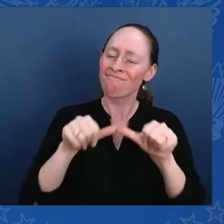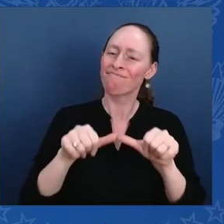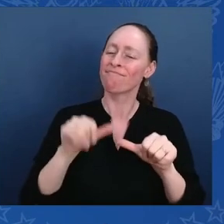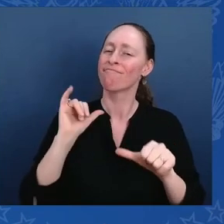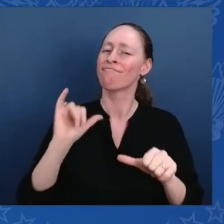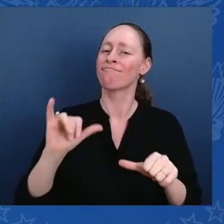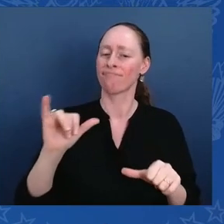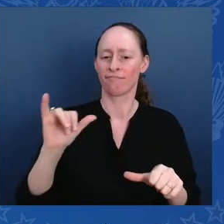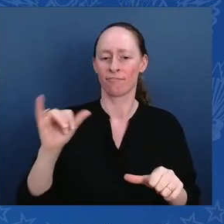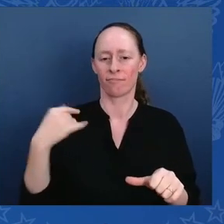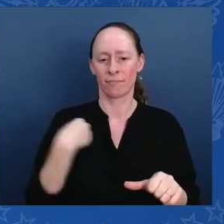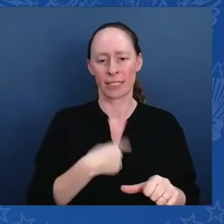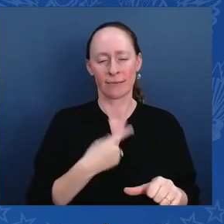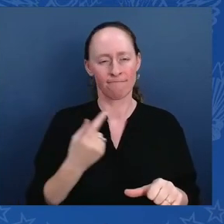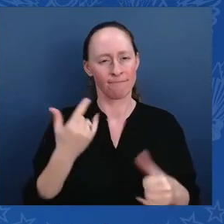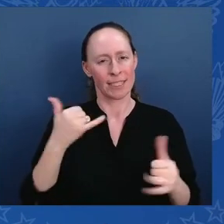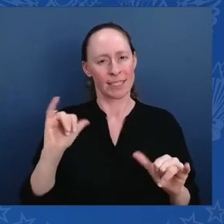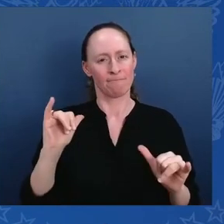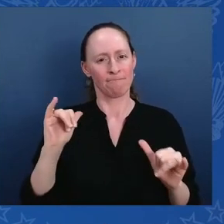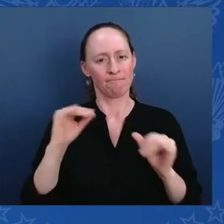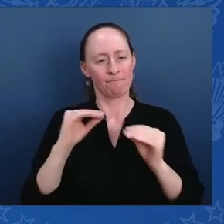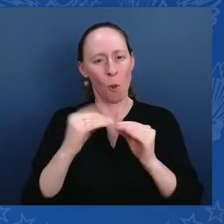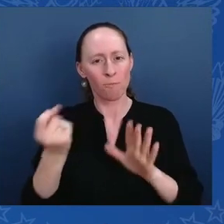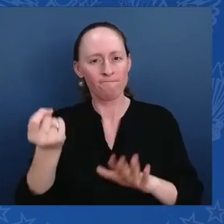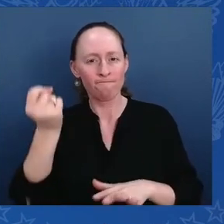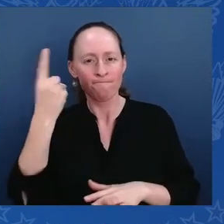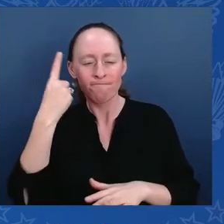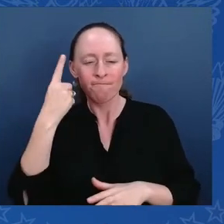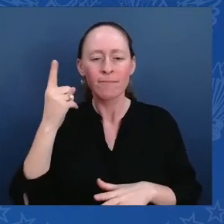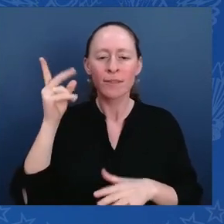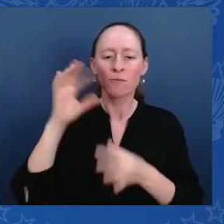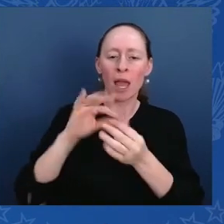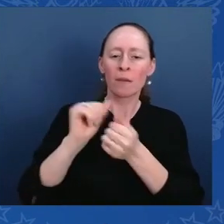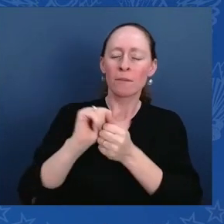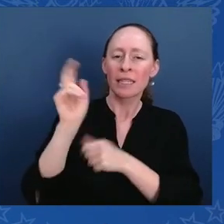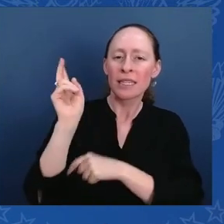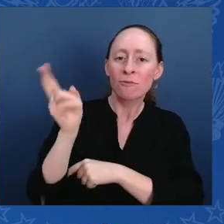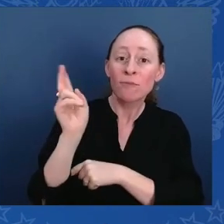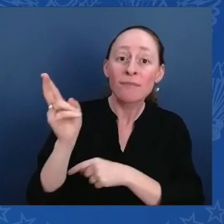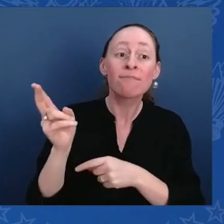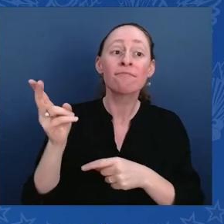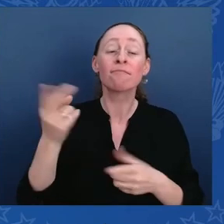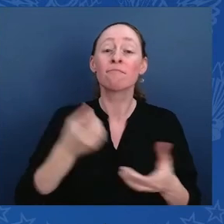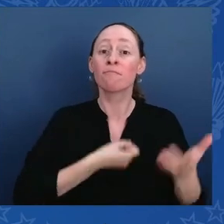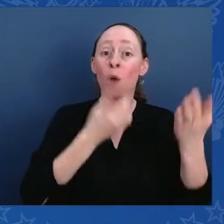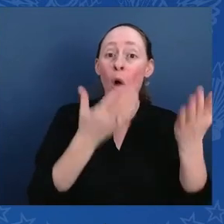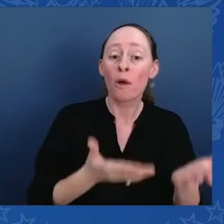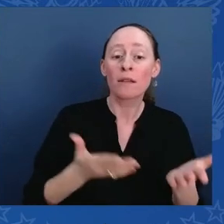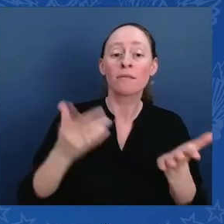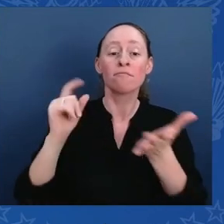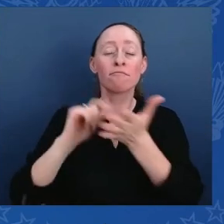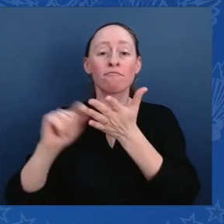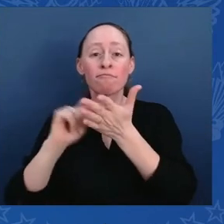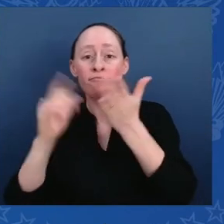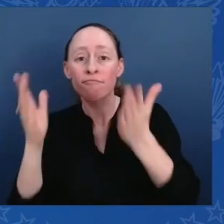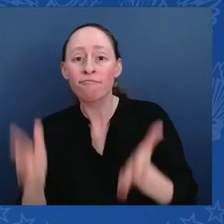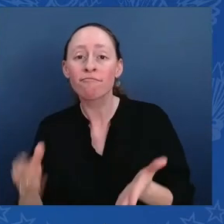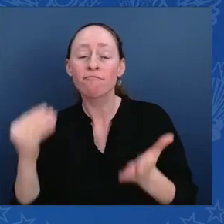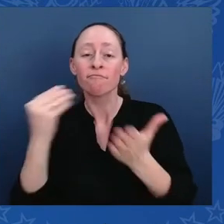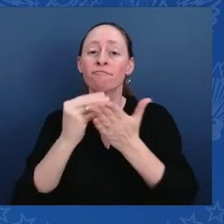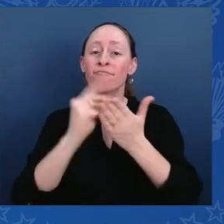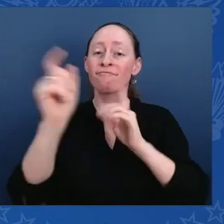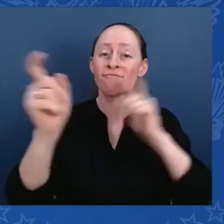philanthropists and filmmakers, songwriters and artists, that's where each and every one of you comes in.